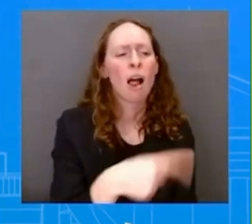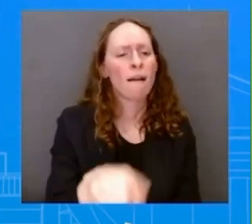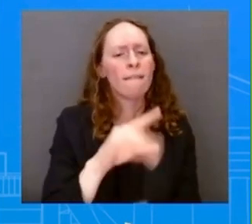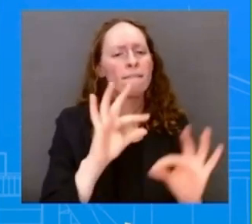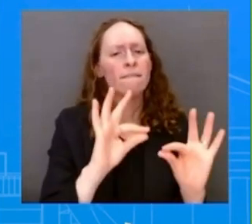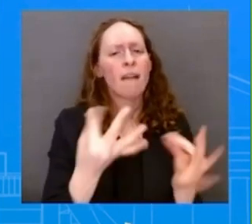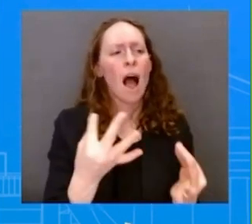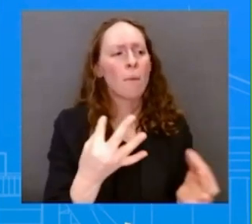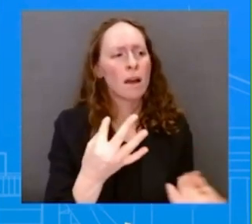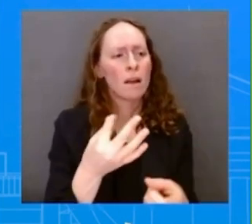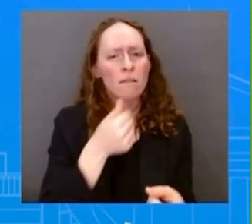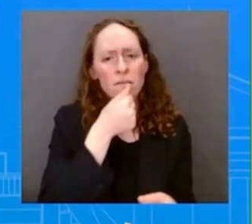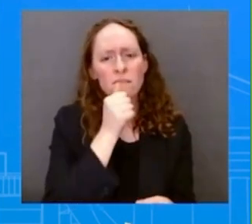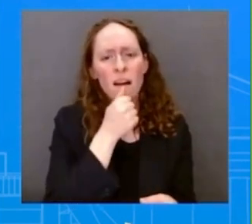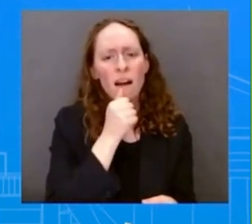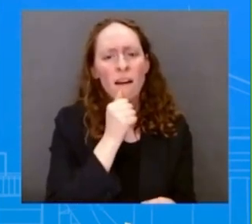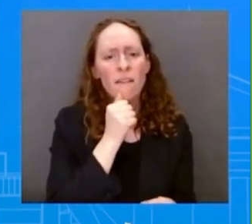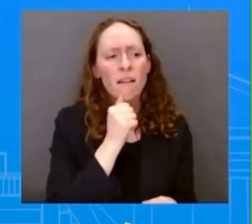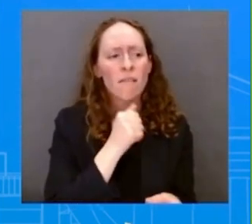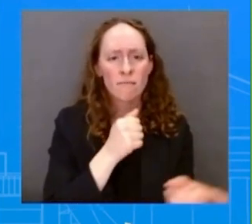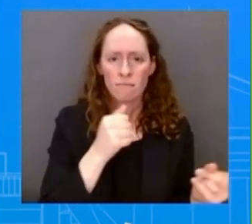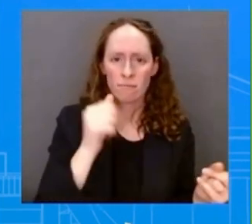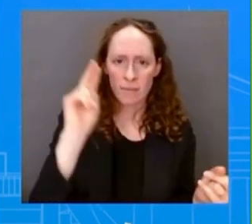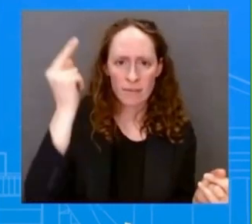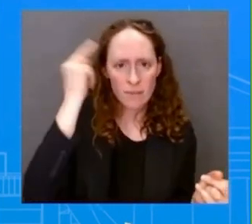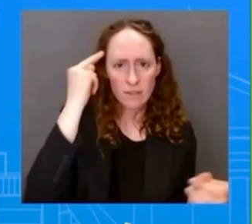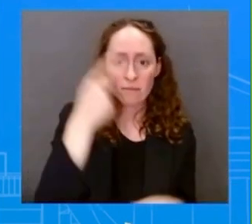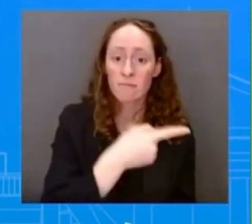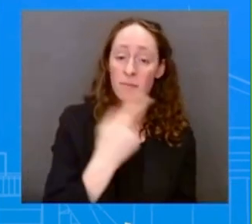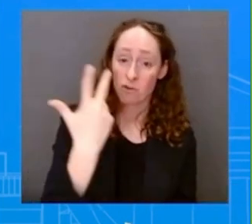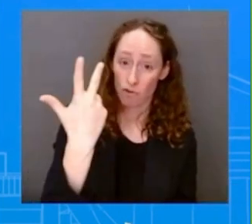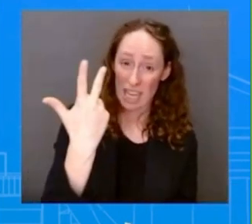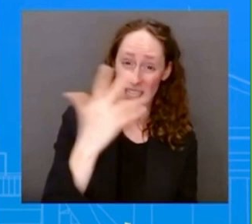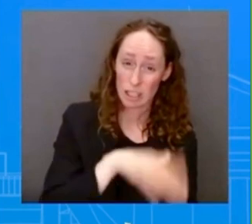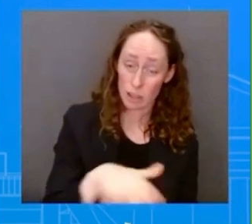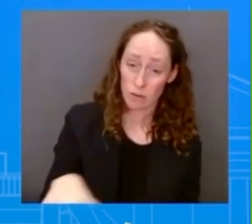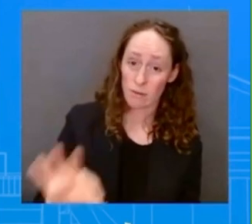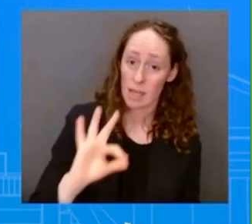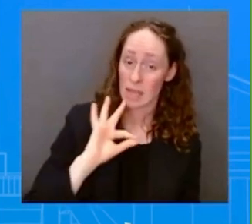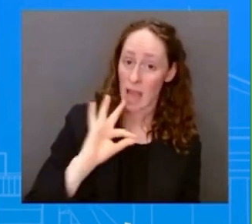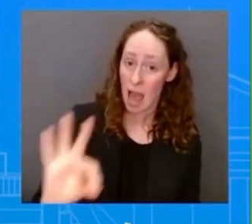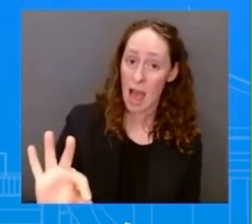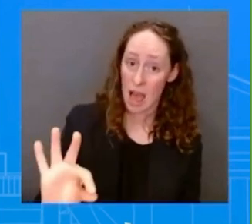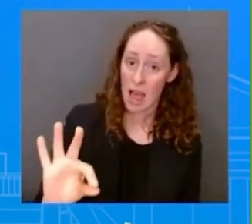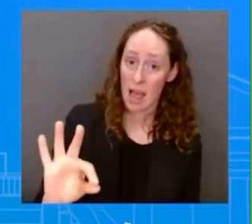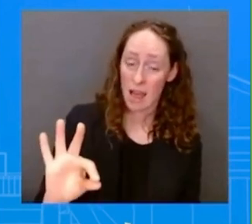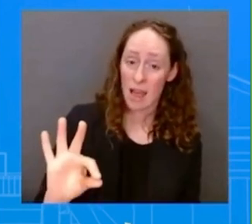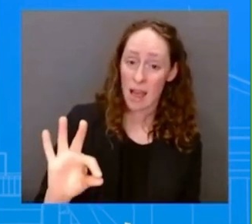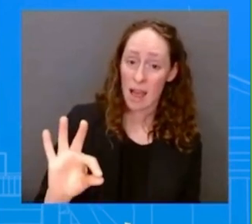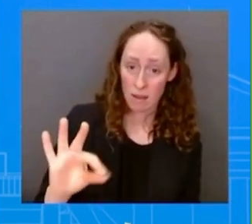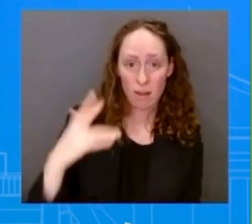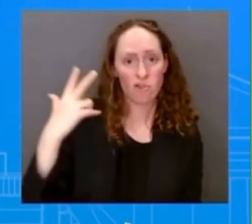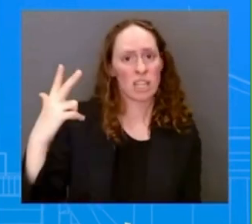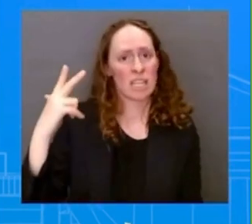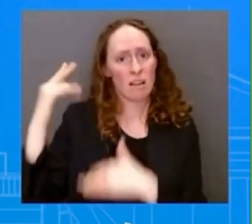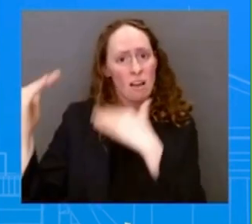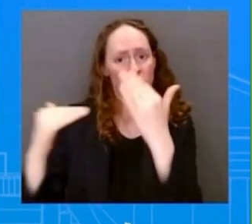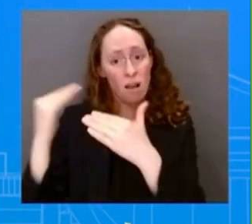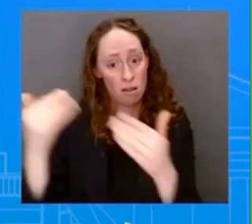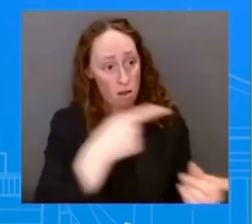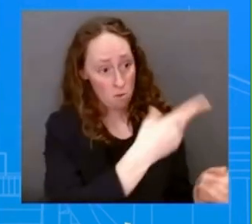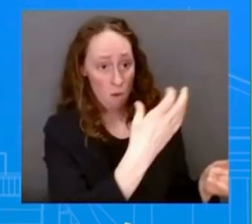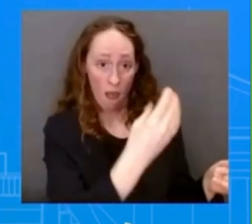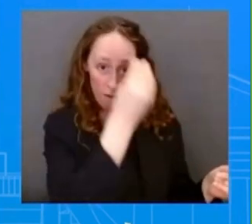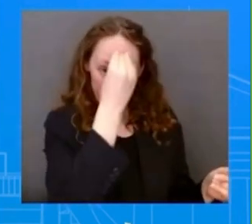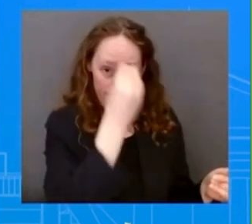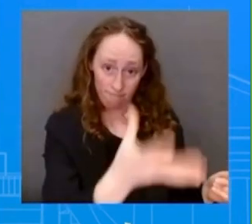through adult, three adults, three nine-year-olds. Is that what they're going to say to them that there's nothing else that we can do? You're going to say that